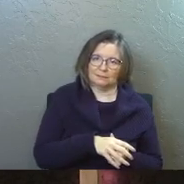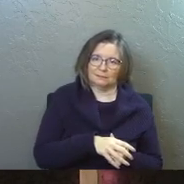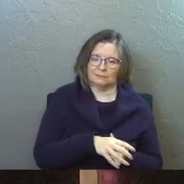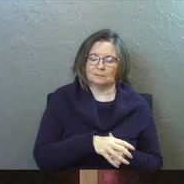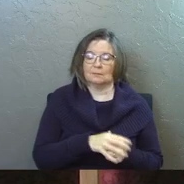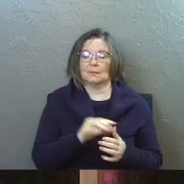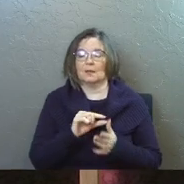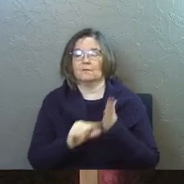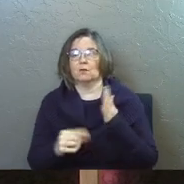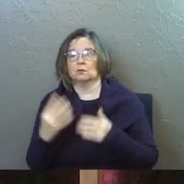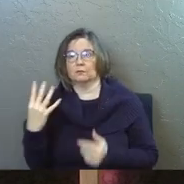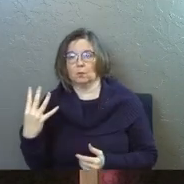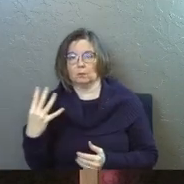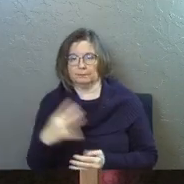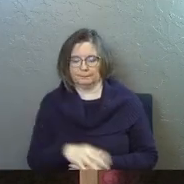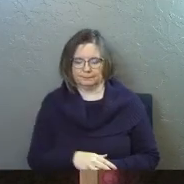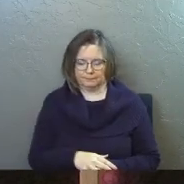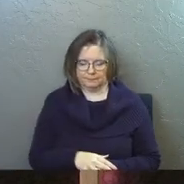Verse four,